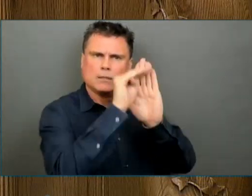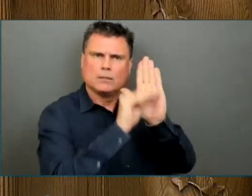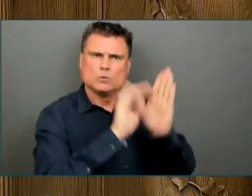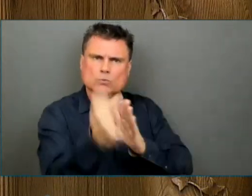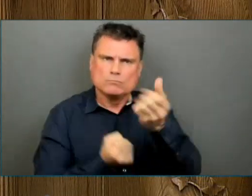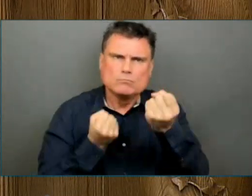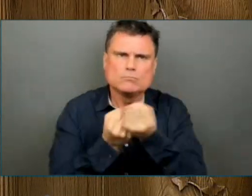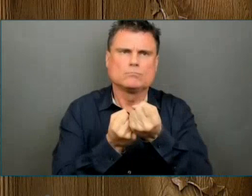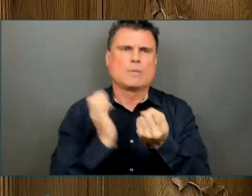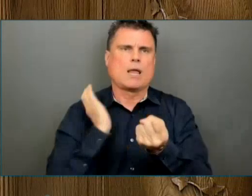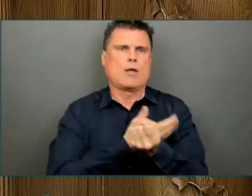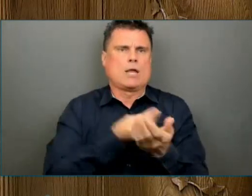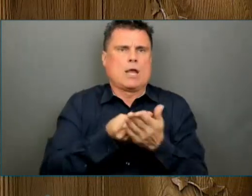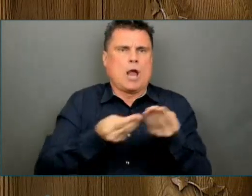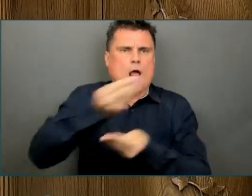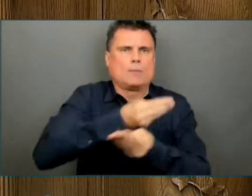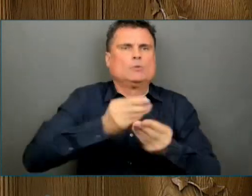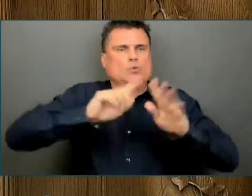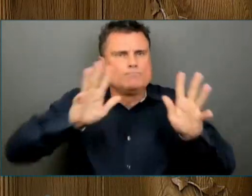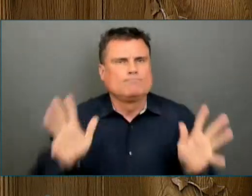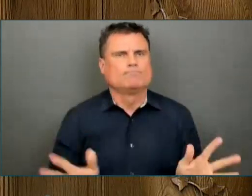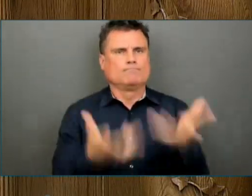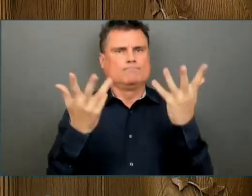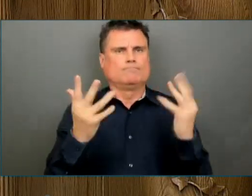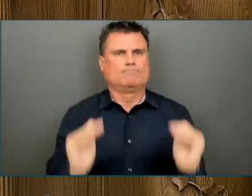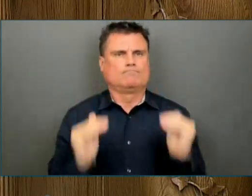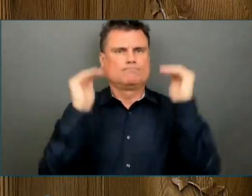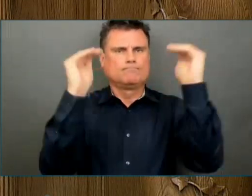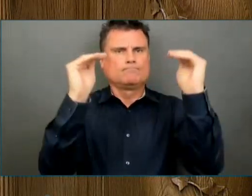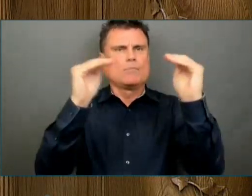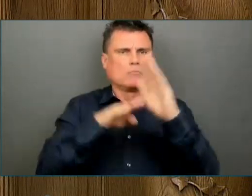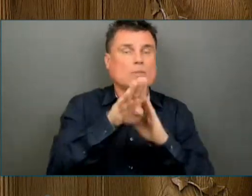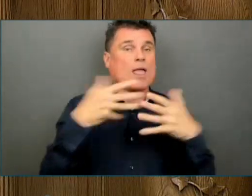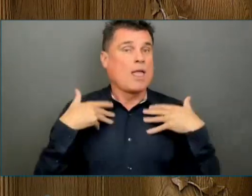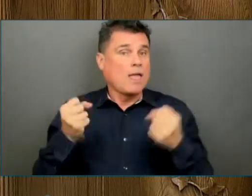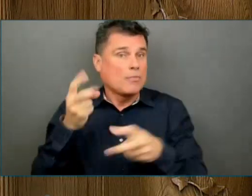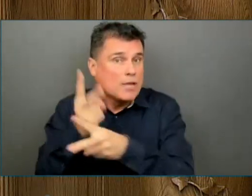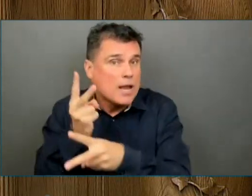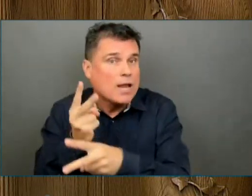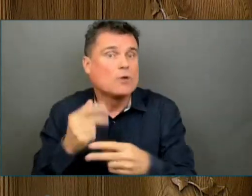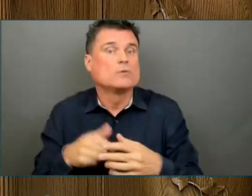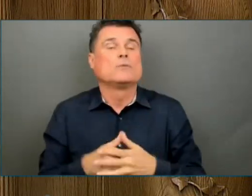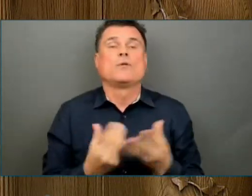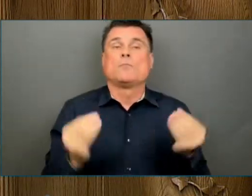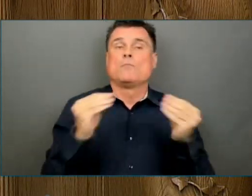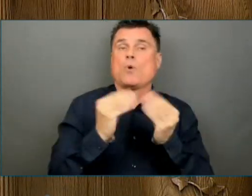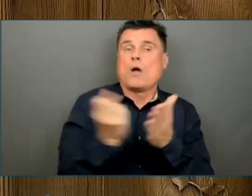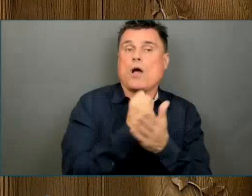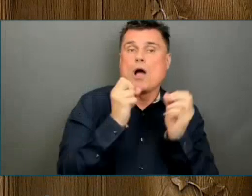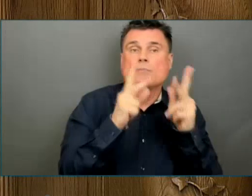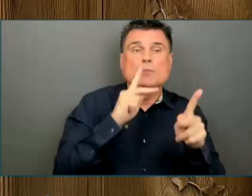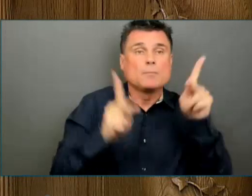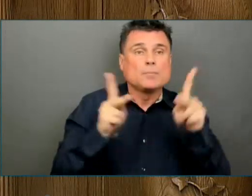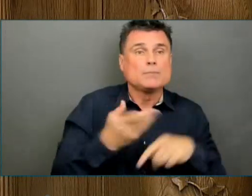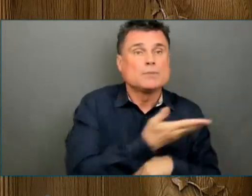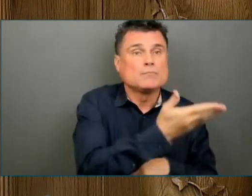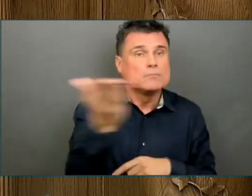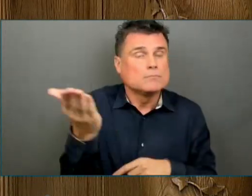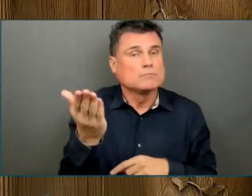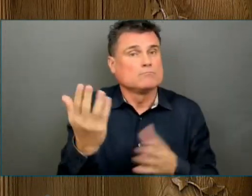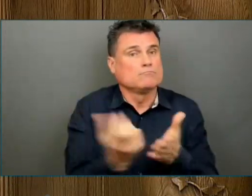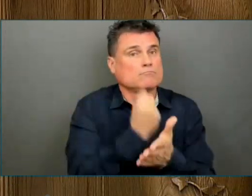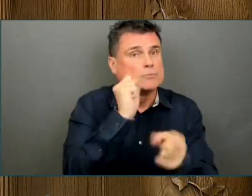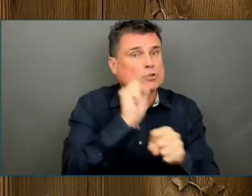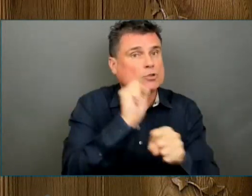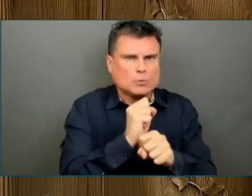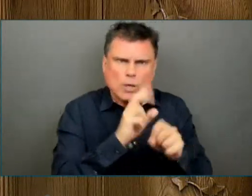creating new opportunities for people. It will target help to small businesses so they can grow and hire. And it will